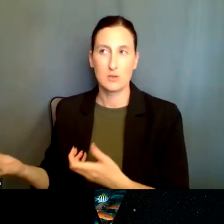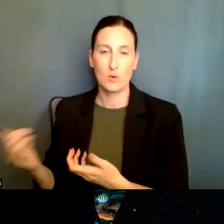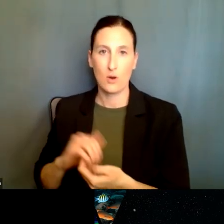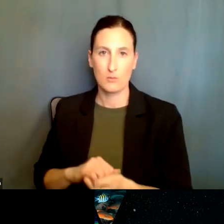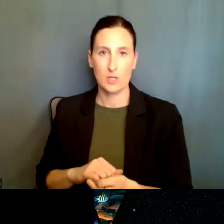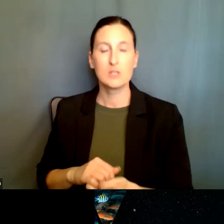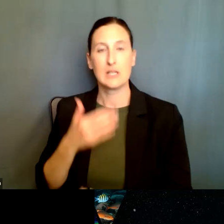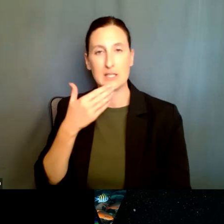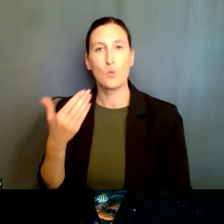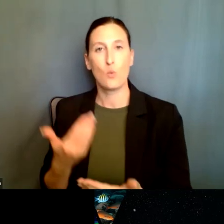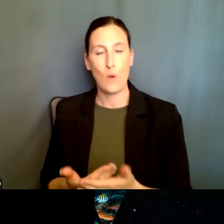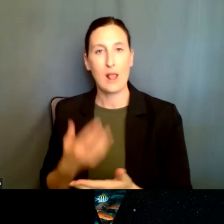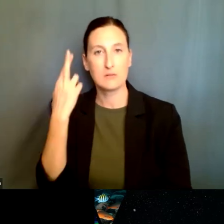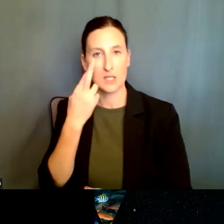justified.